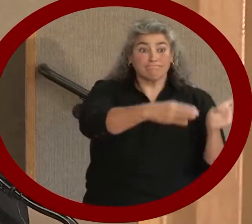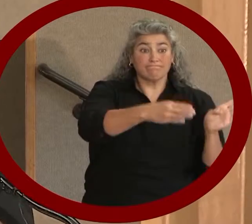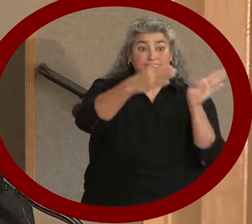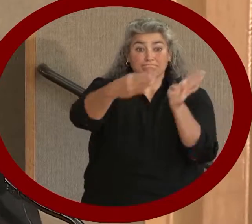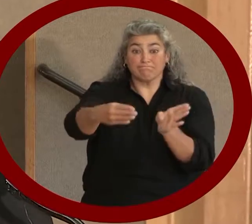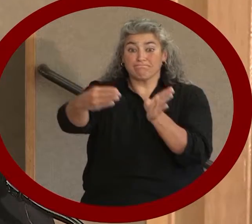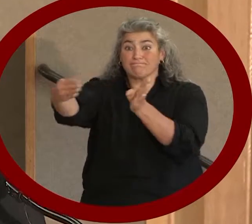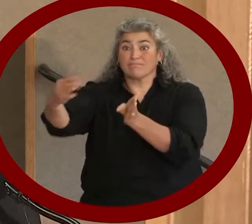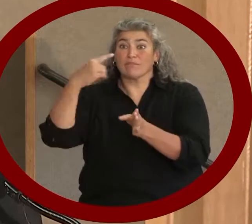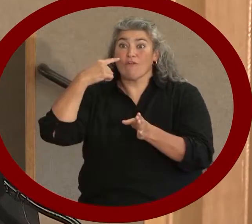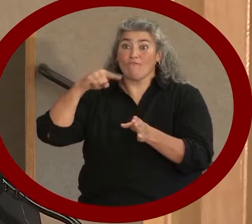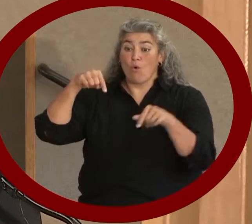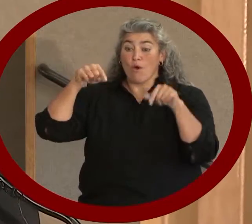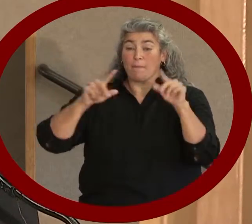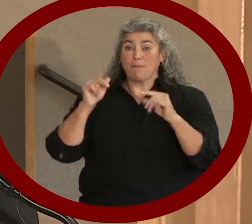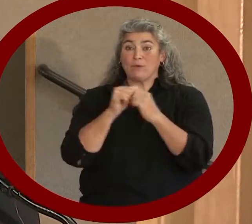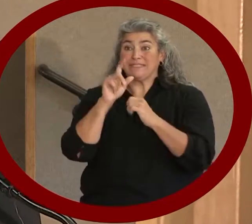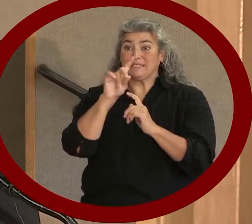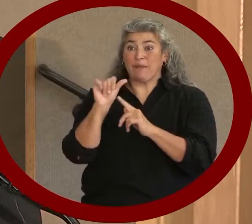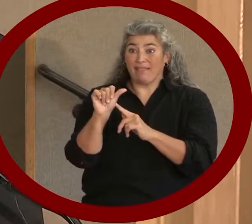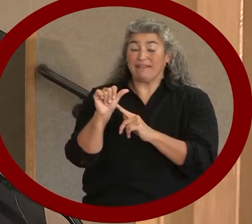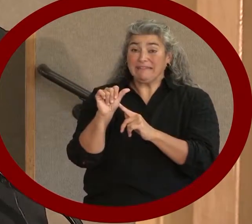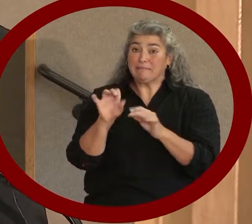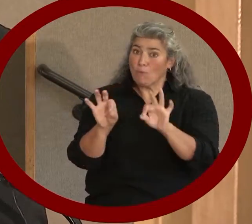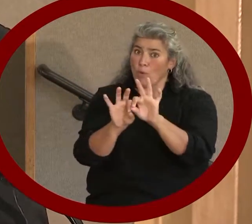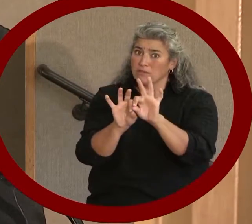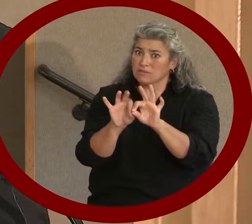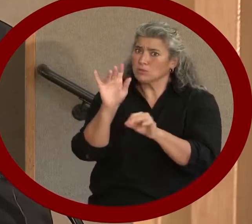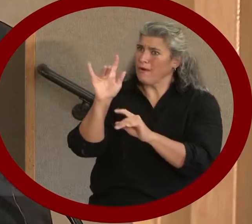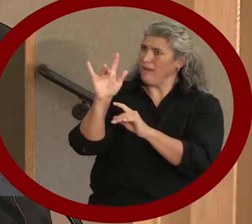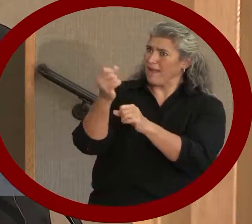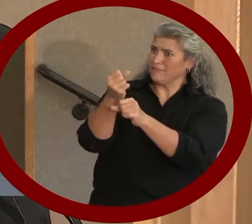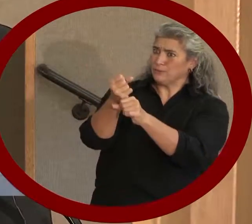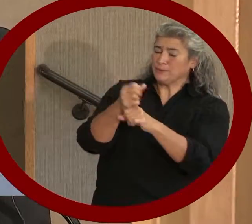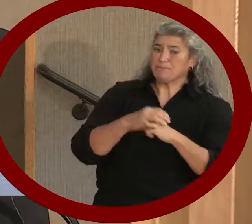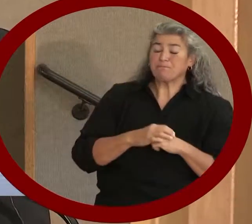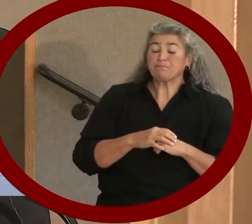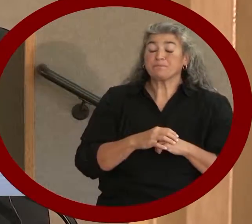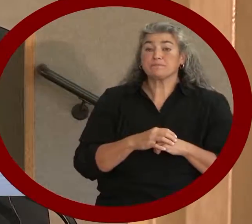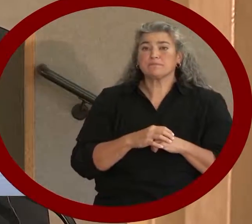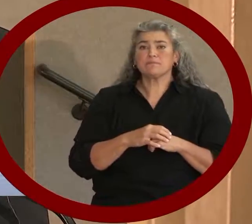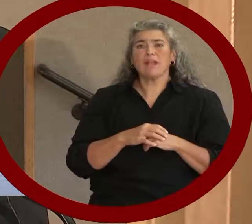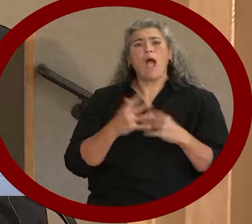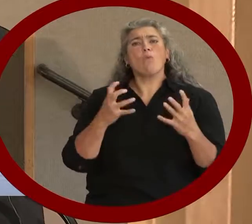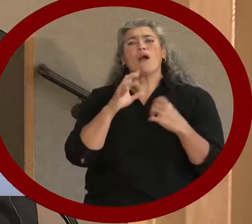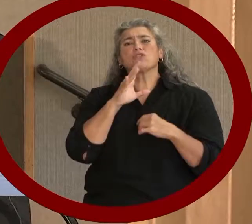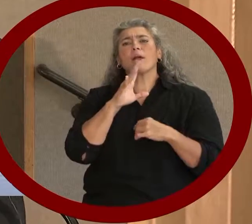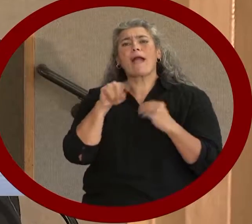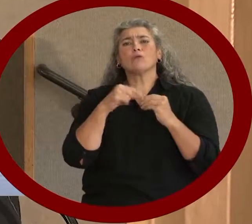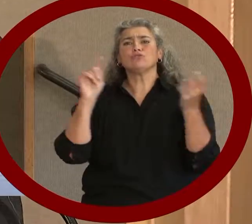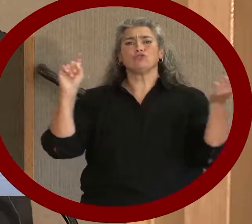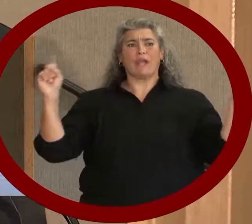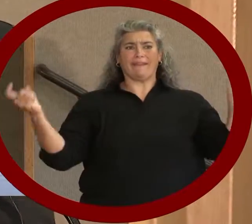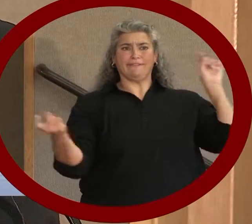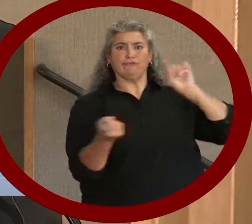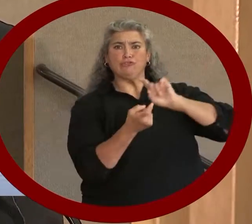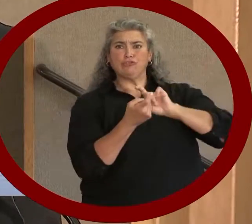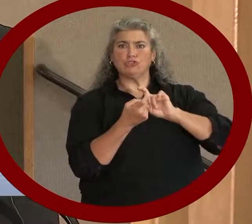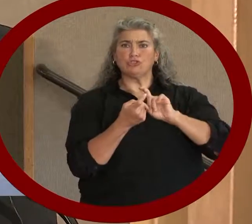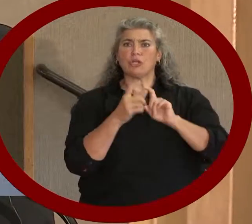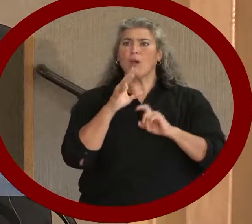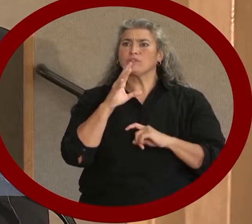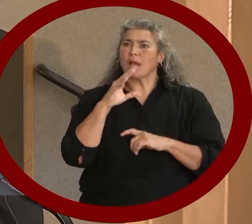citizens with disabilities. Let's talk today about change. Let's talk about revolution.